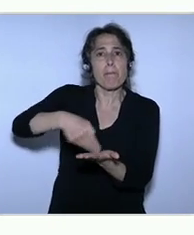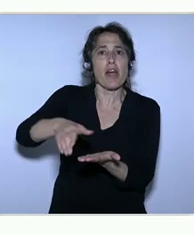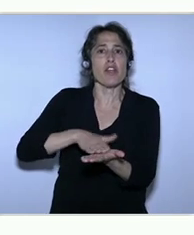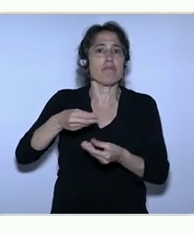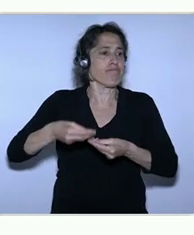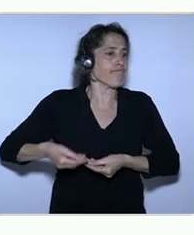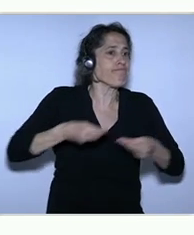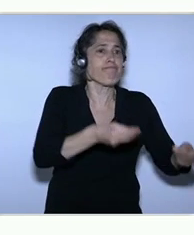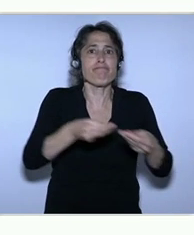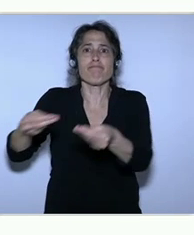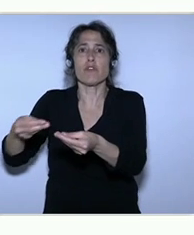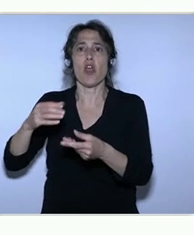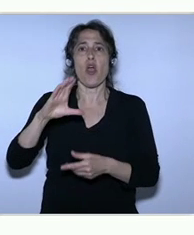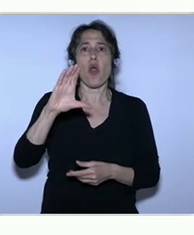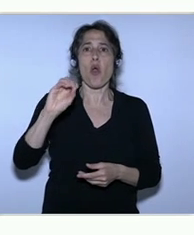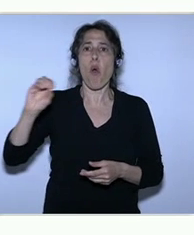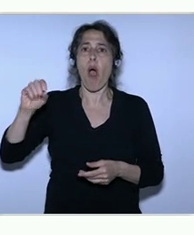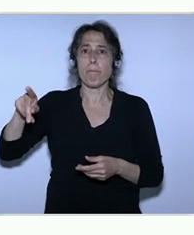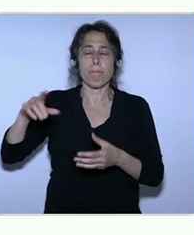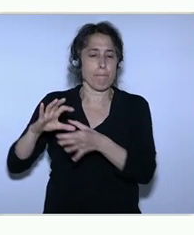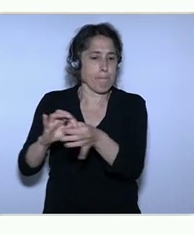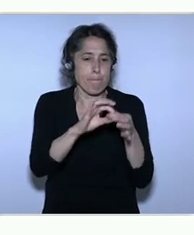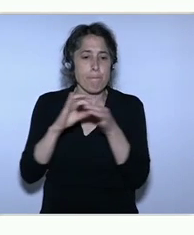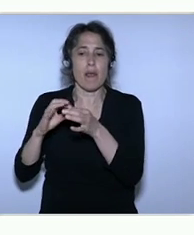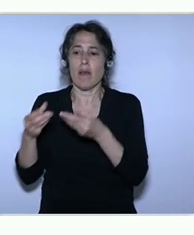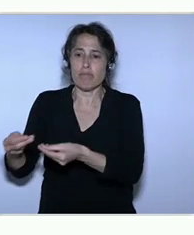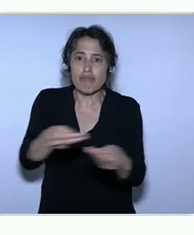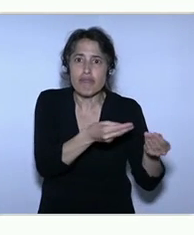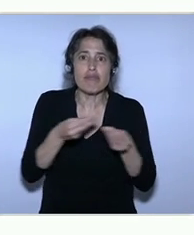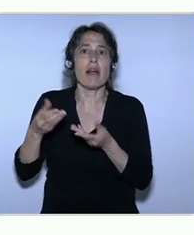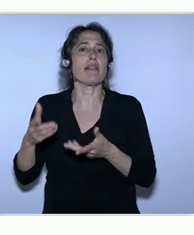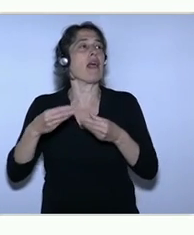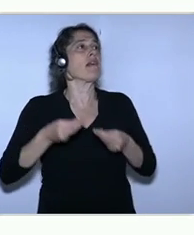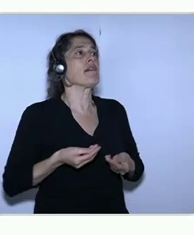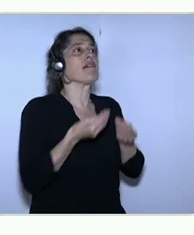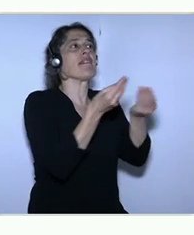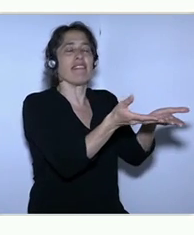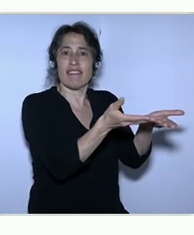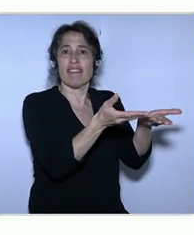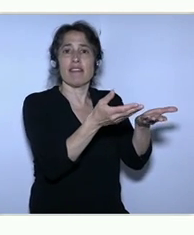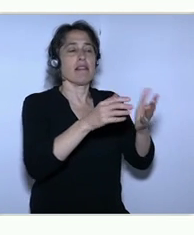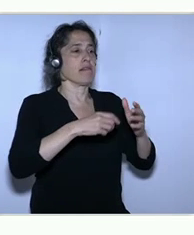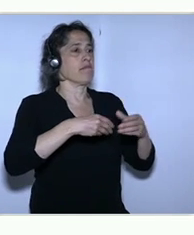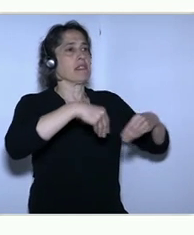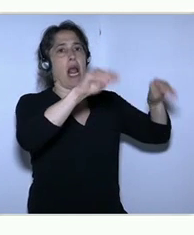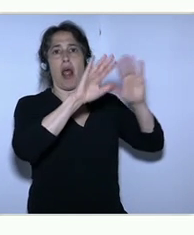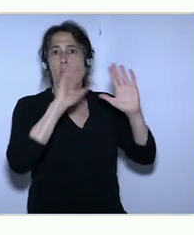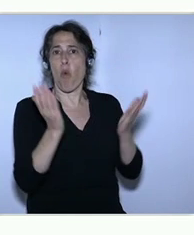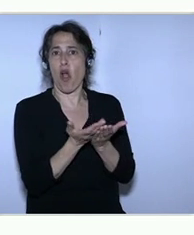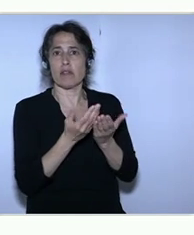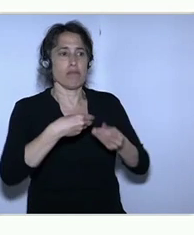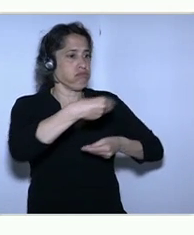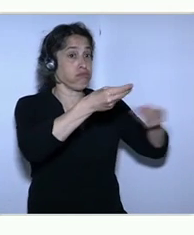delivering it, building a supply chain, all the way to export it outside the country, and one of the world's largest